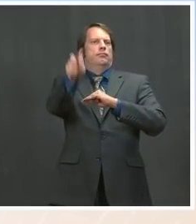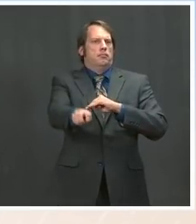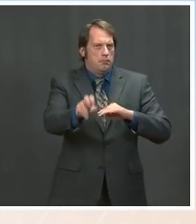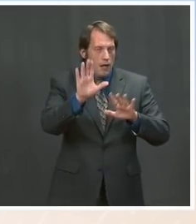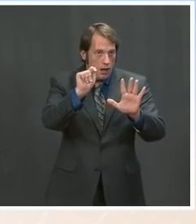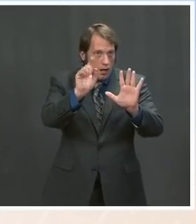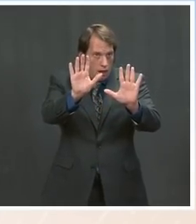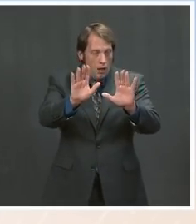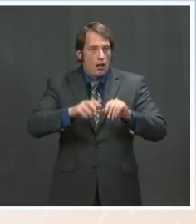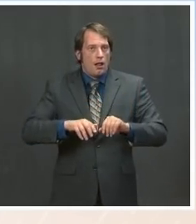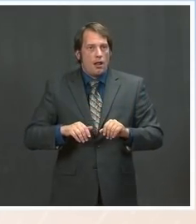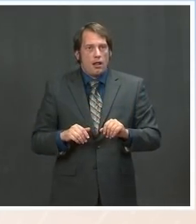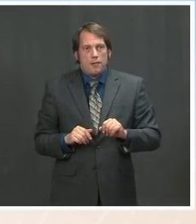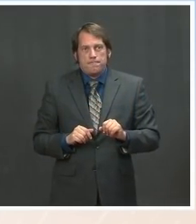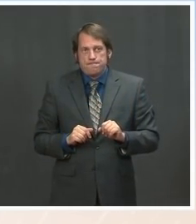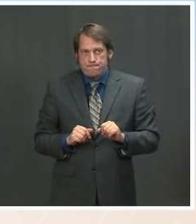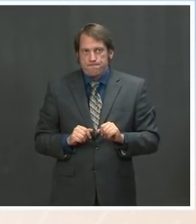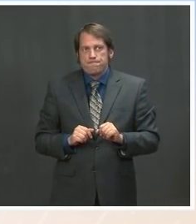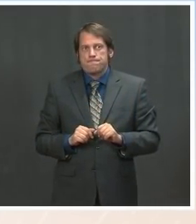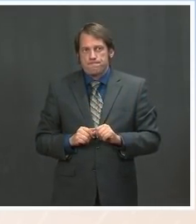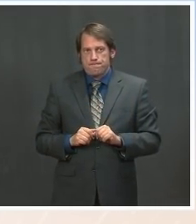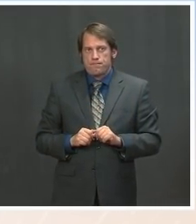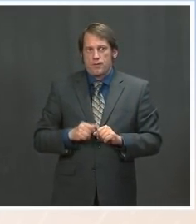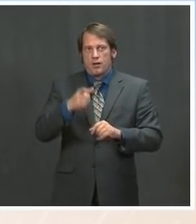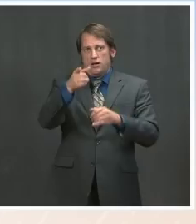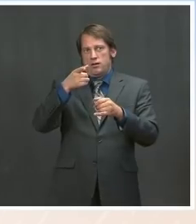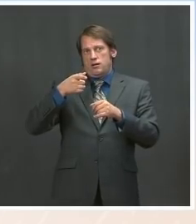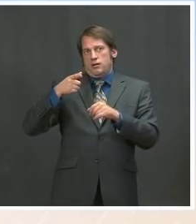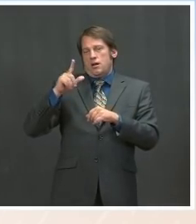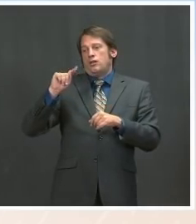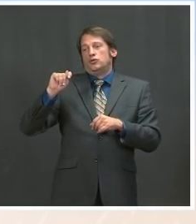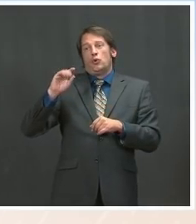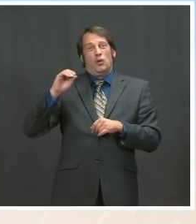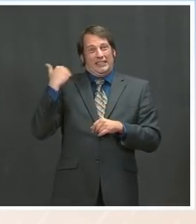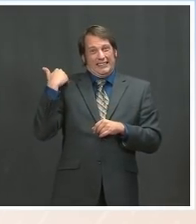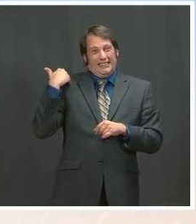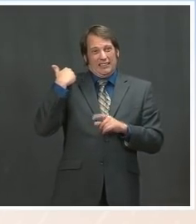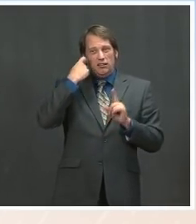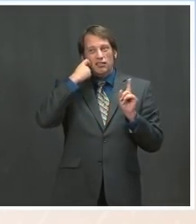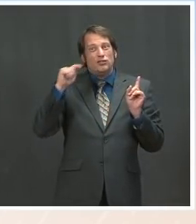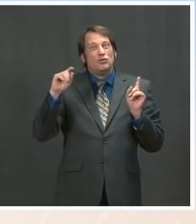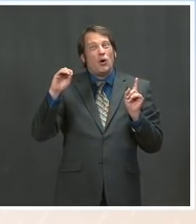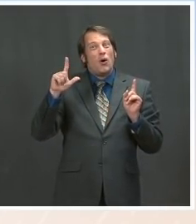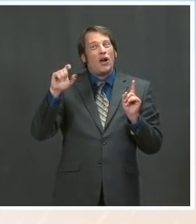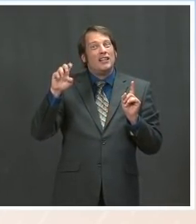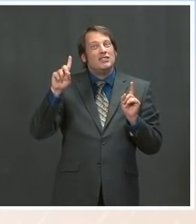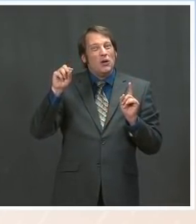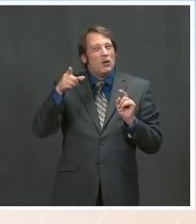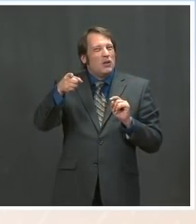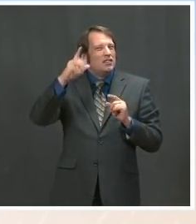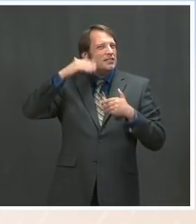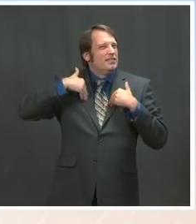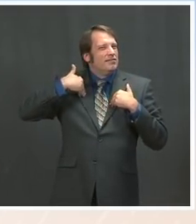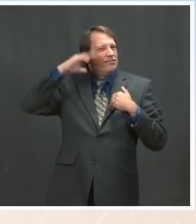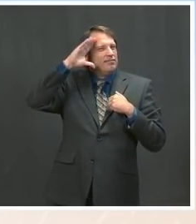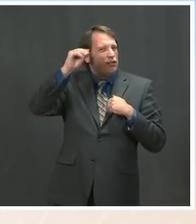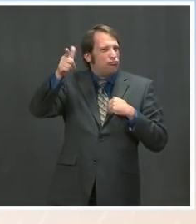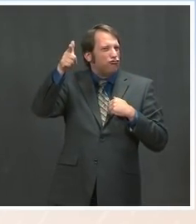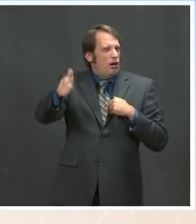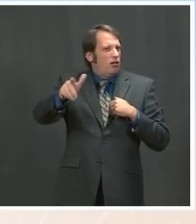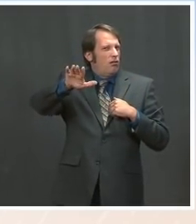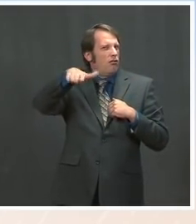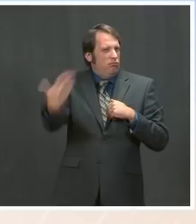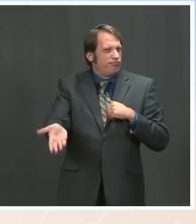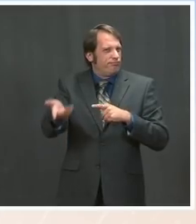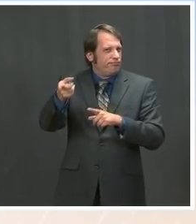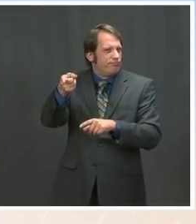the shooting of Adam Toledo in Chicago. I what is the White House doing to address policing? Are there any more